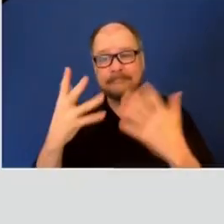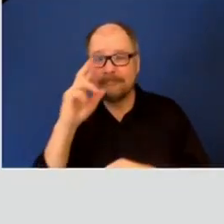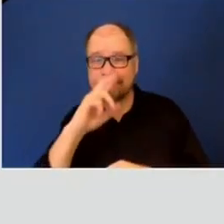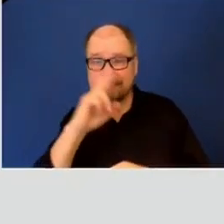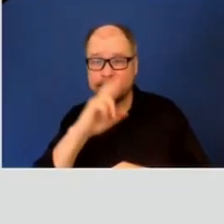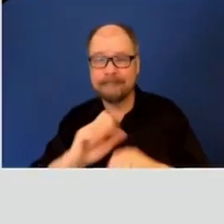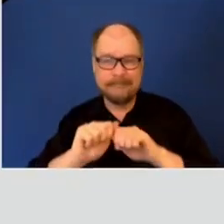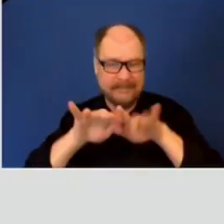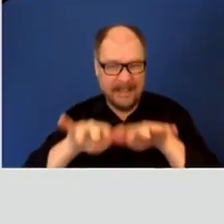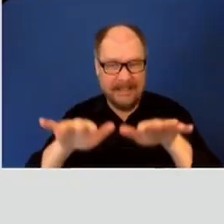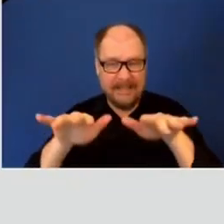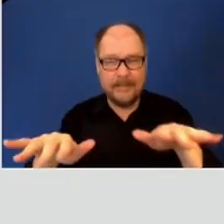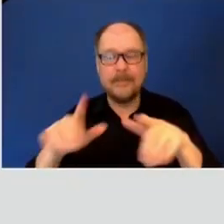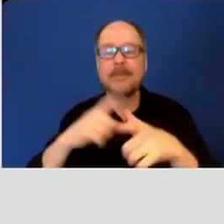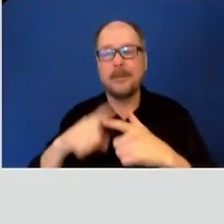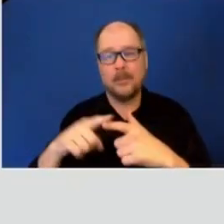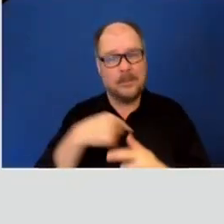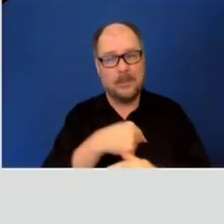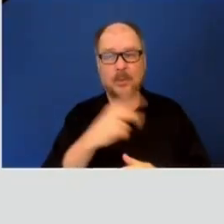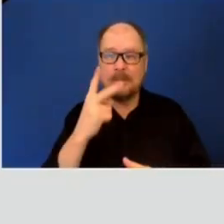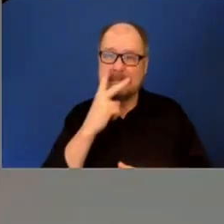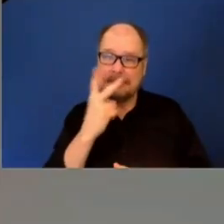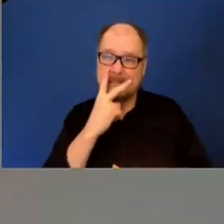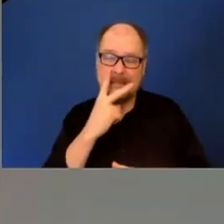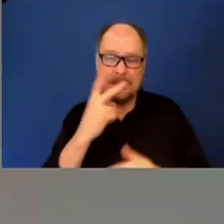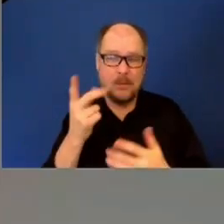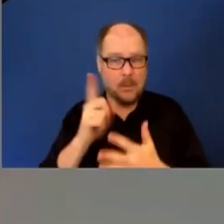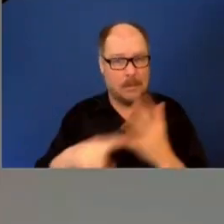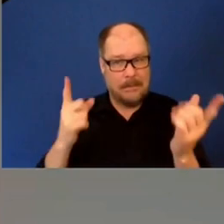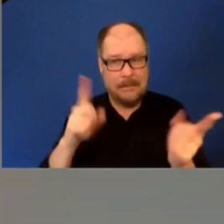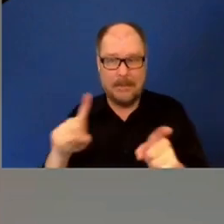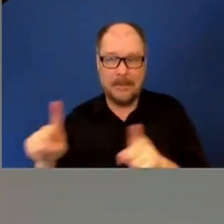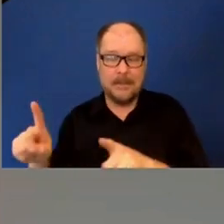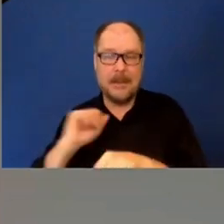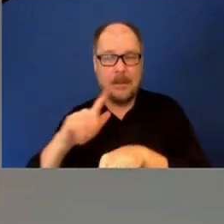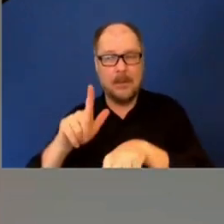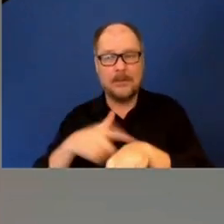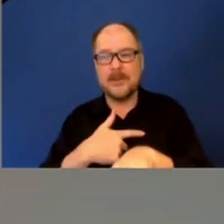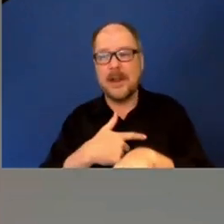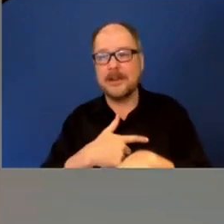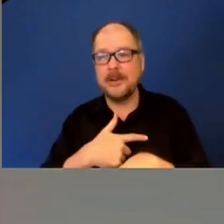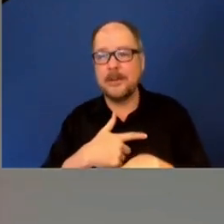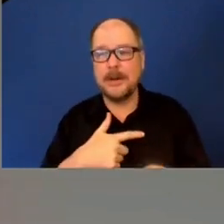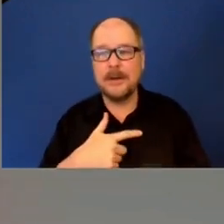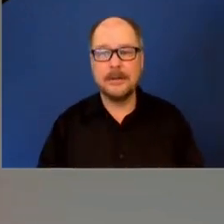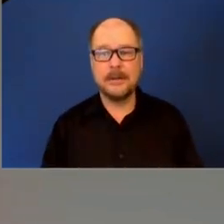properties, we'll have to wait until we see the plans for pest control to see how long that will take.